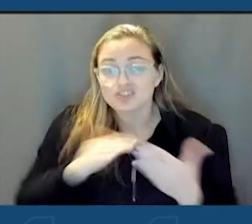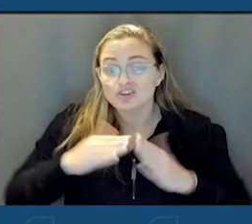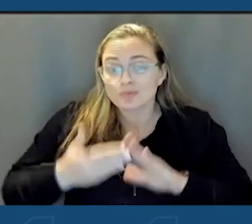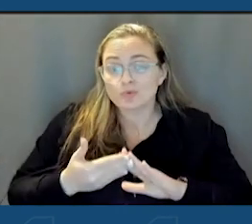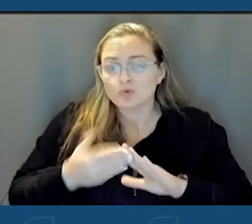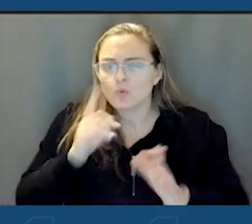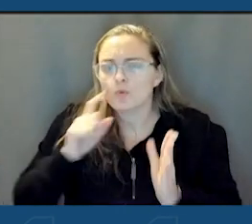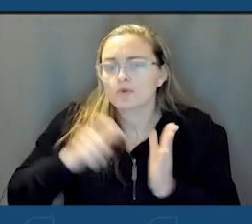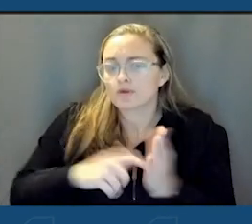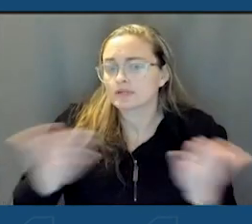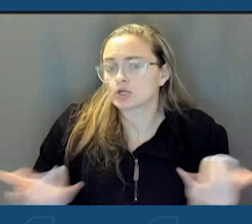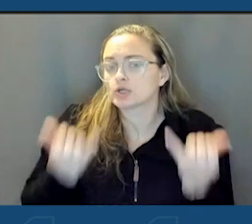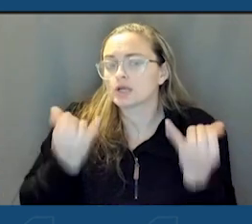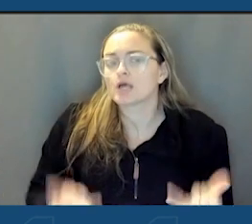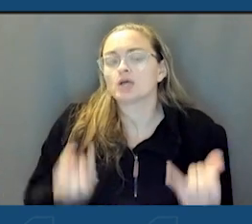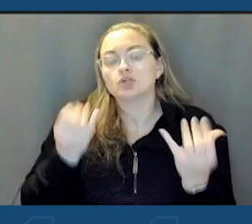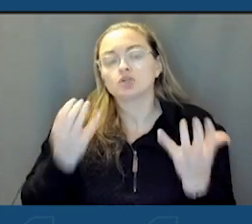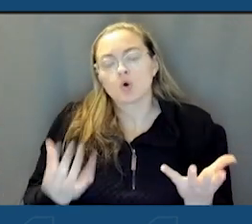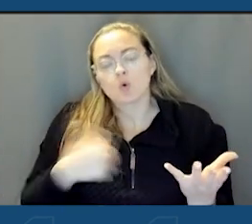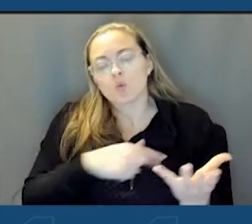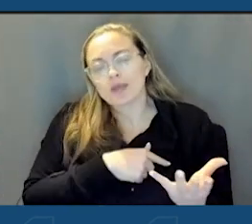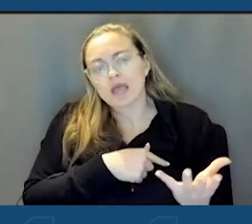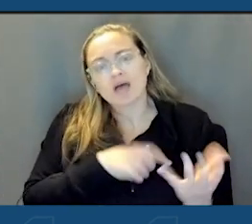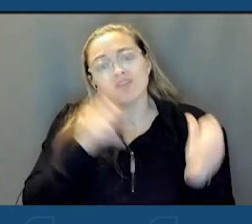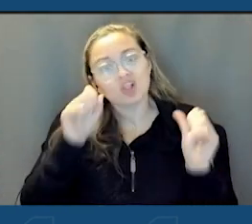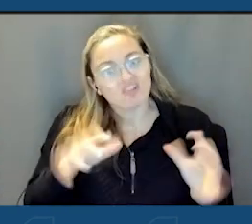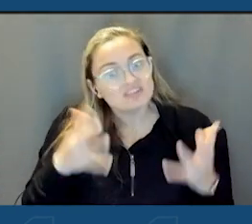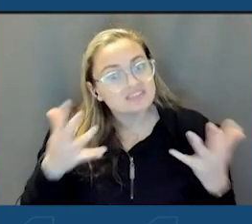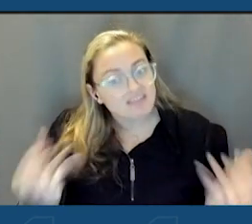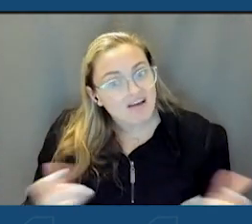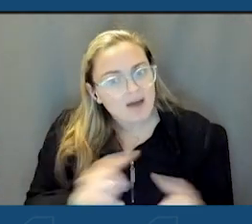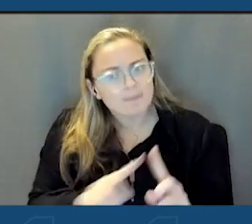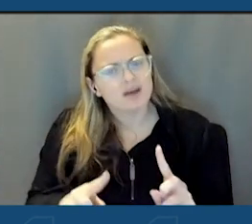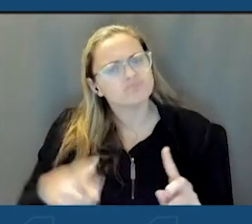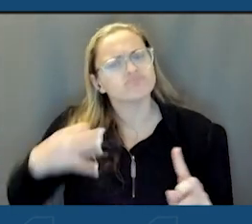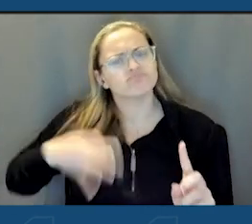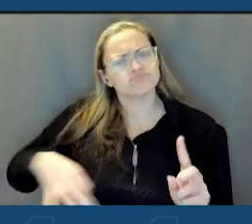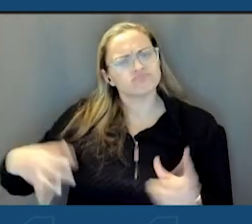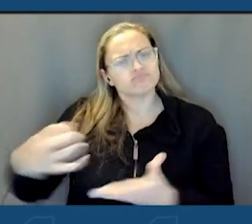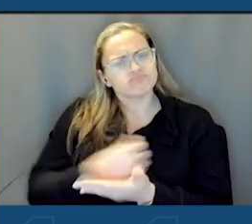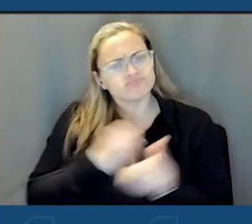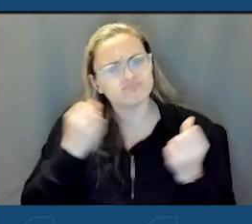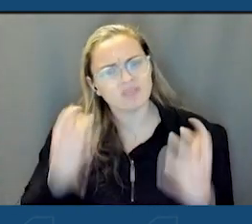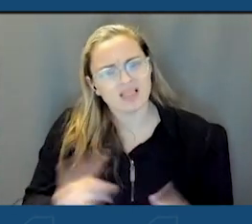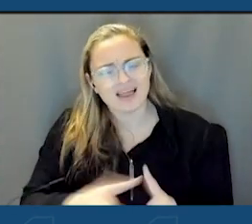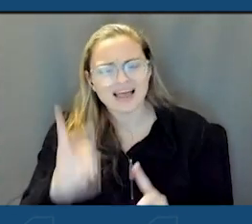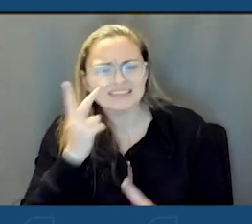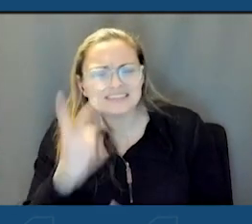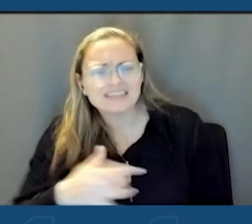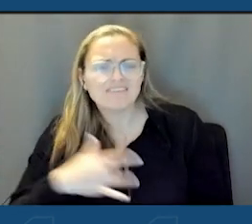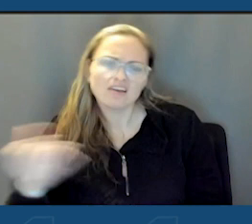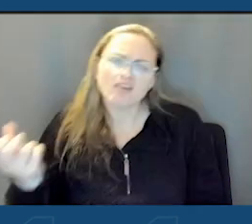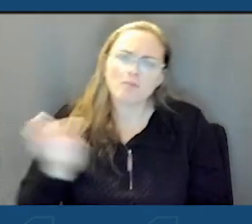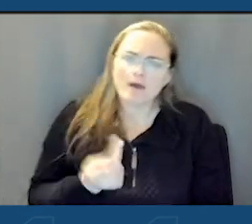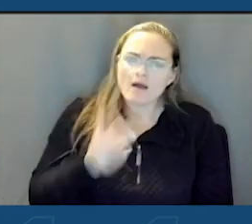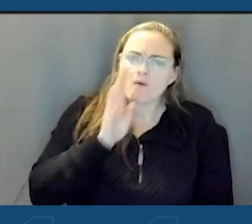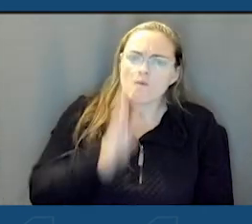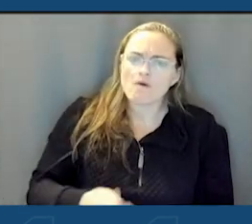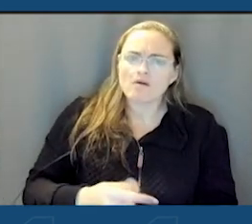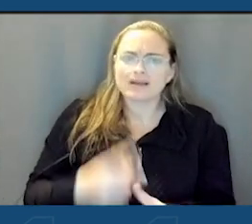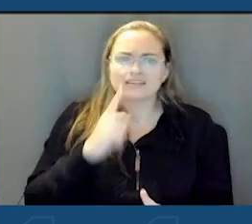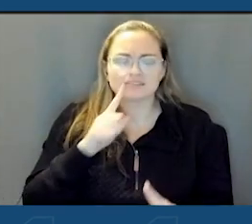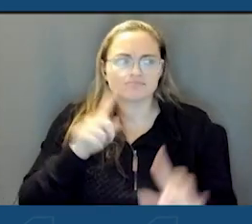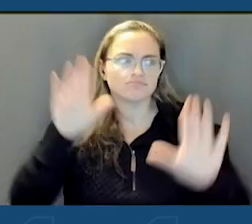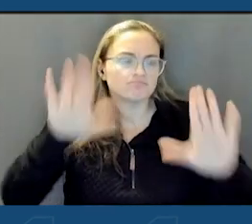recognizing here today. So we have lost a lot. We also gained a lot because I see and I feel a comeback. It is an extraordinary story